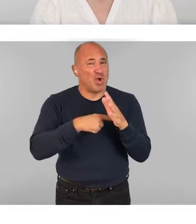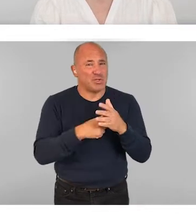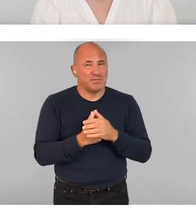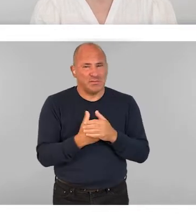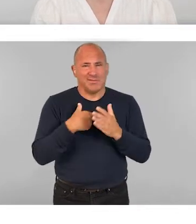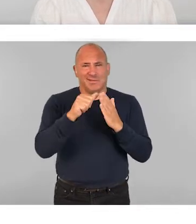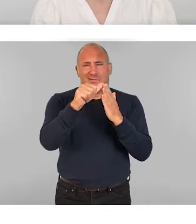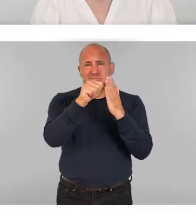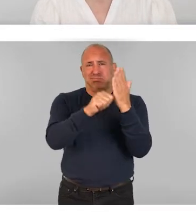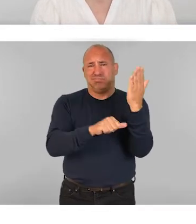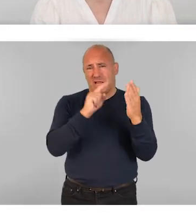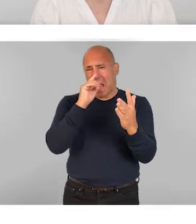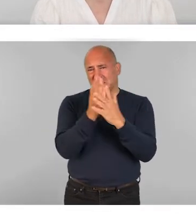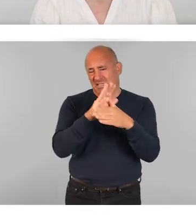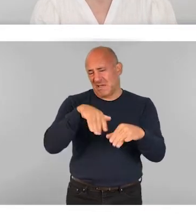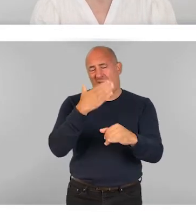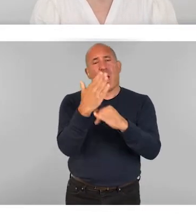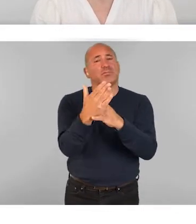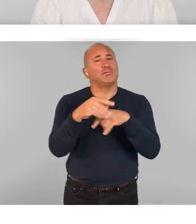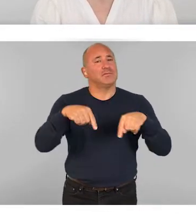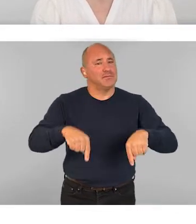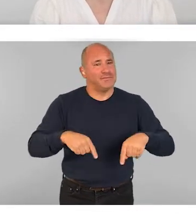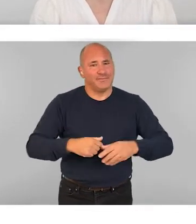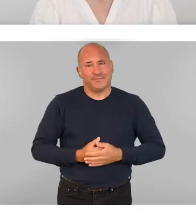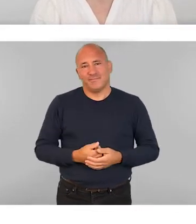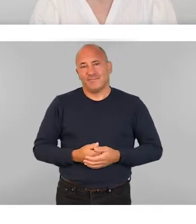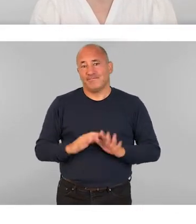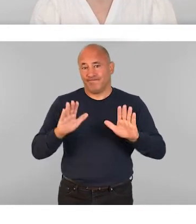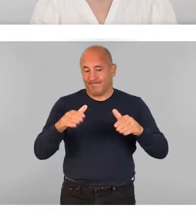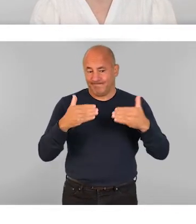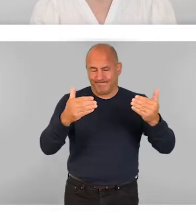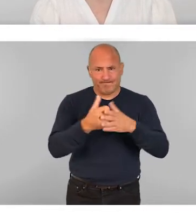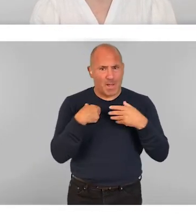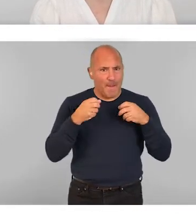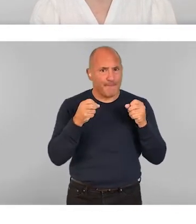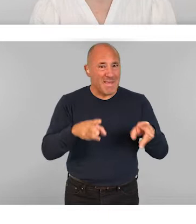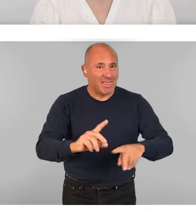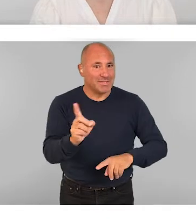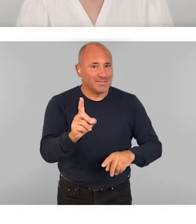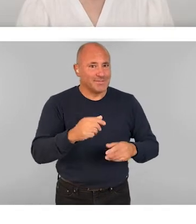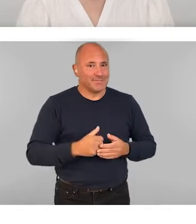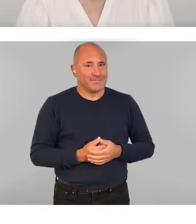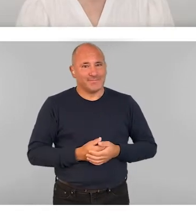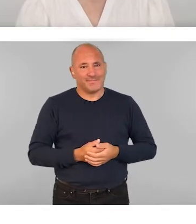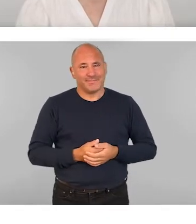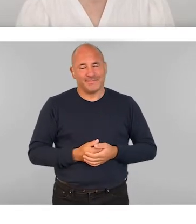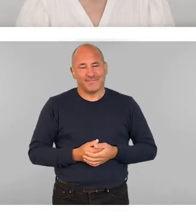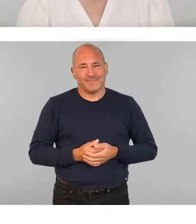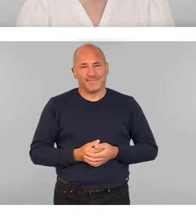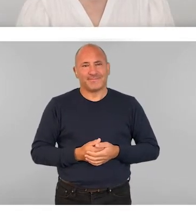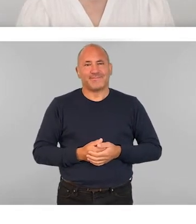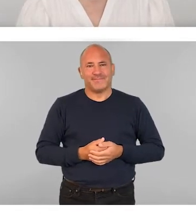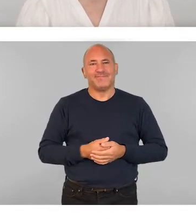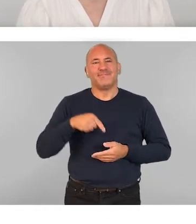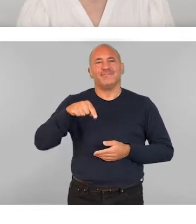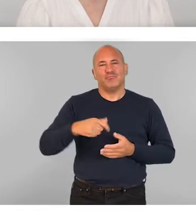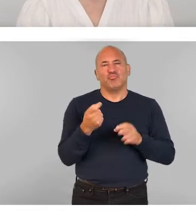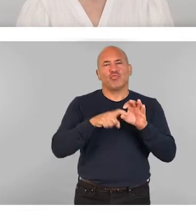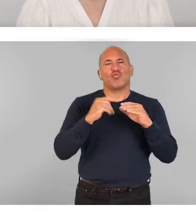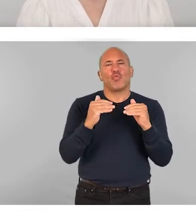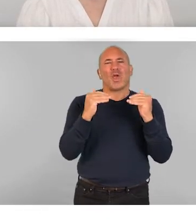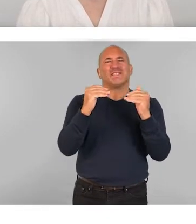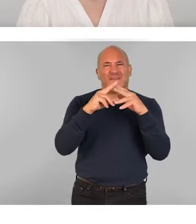whom can be accessed at the end of this presentation. Moving on now to talk about our methods. This qualitative investigation used a